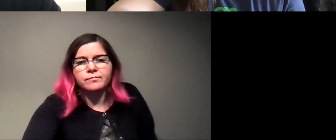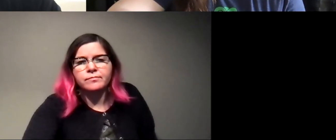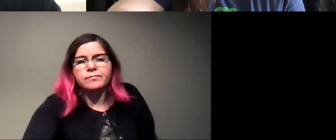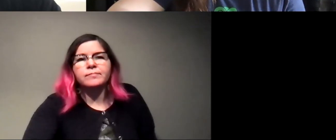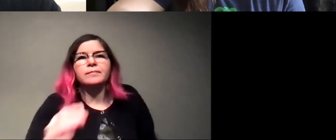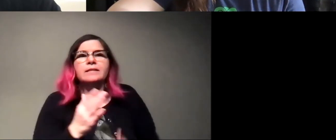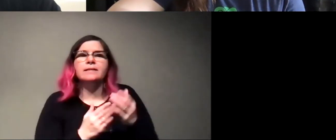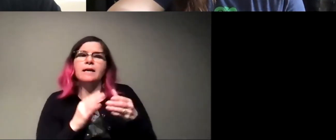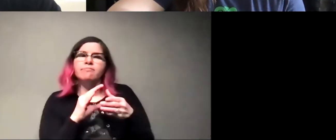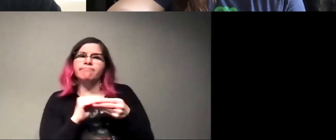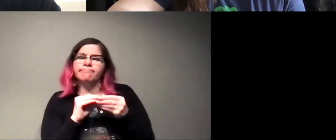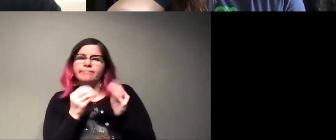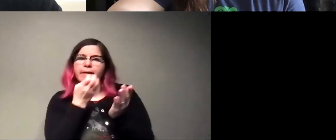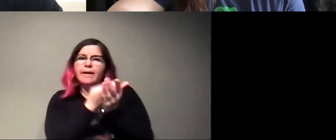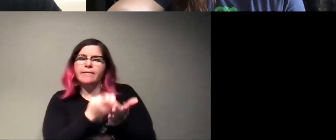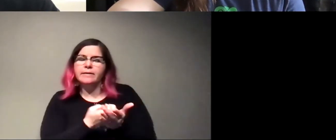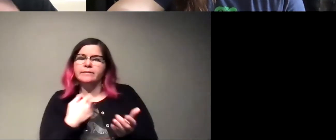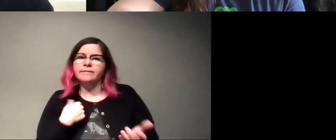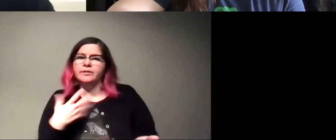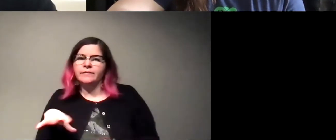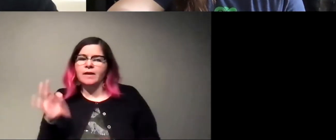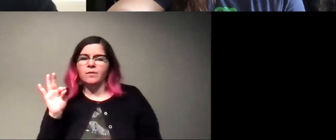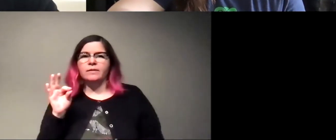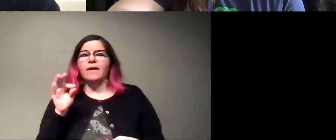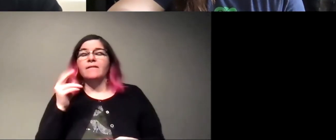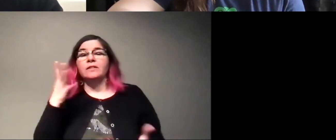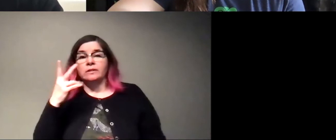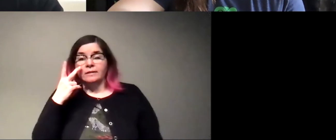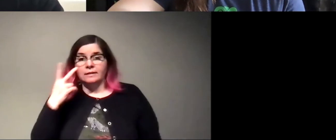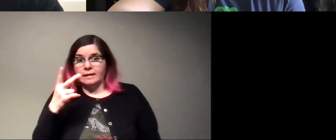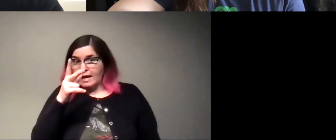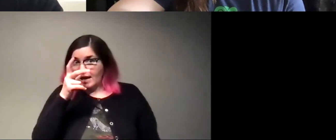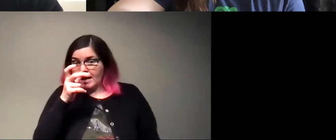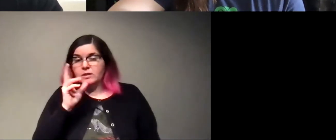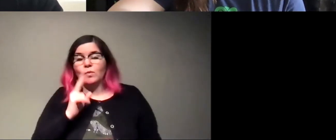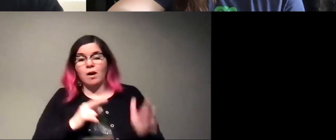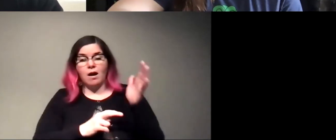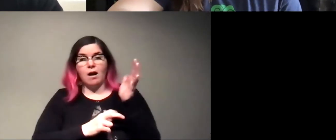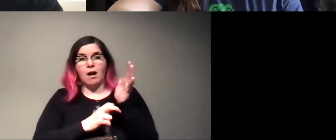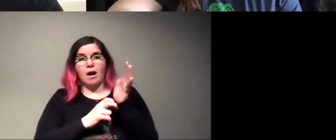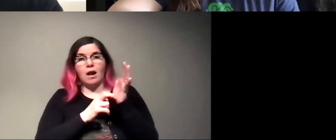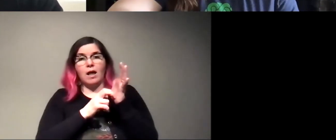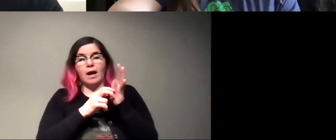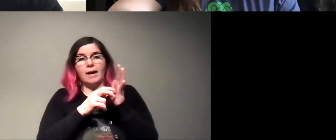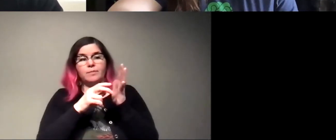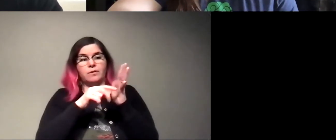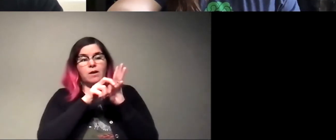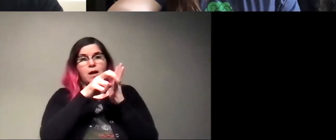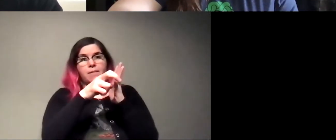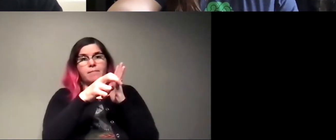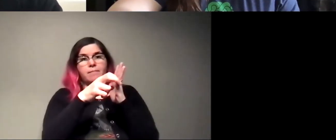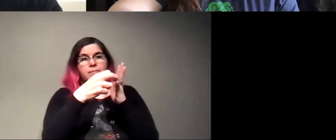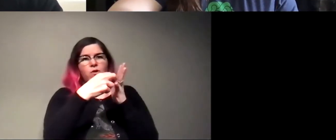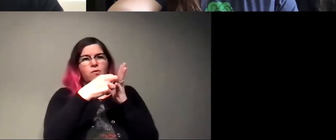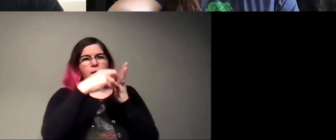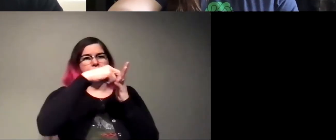anecdotal evidence from what I've found. I've, I have seen ants that will actually climb to the terminal end of a branch and then turn around and bite.